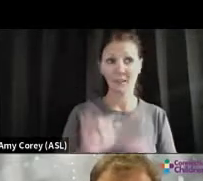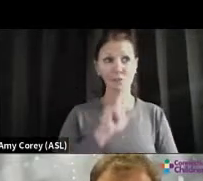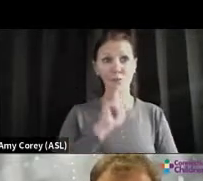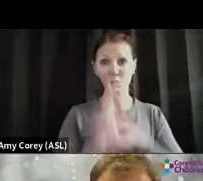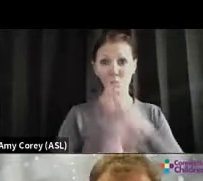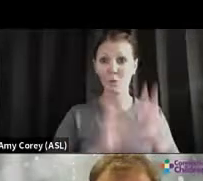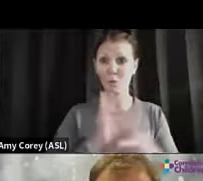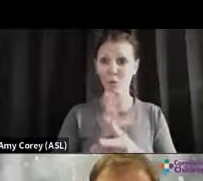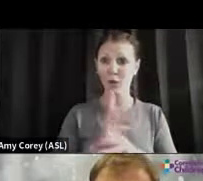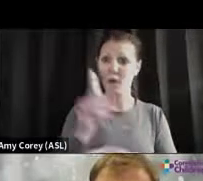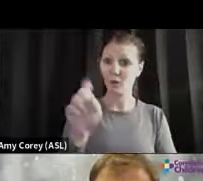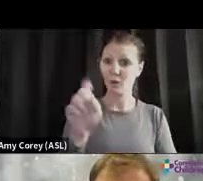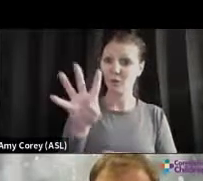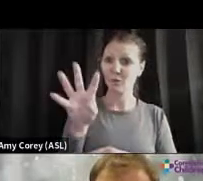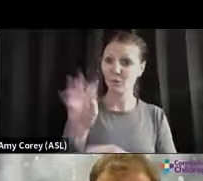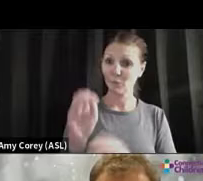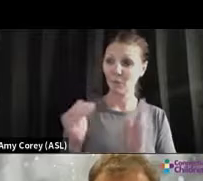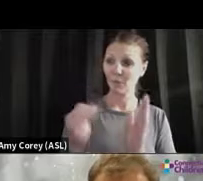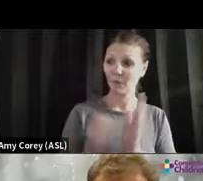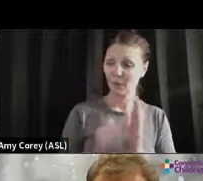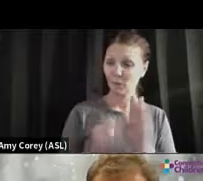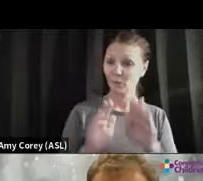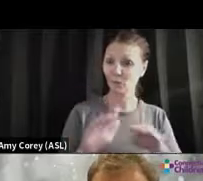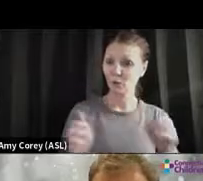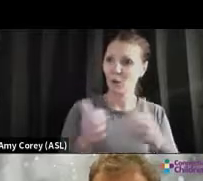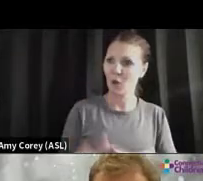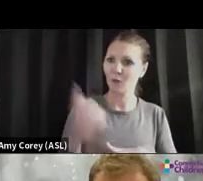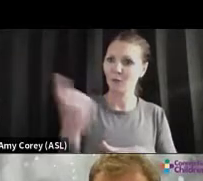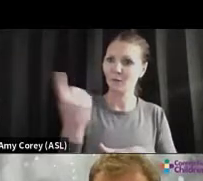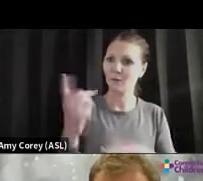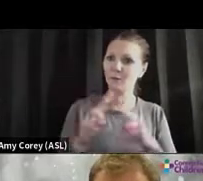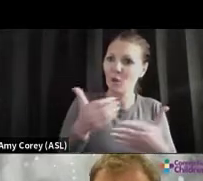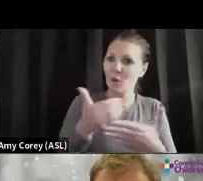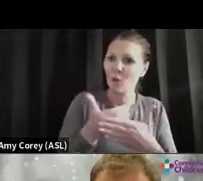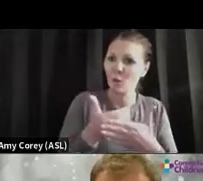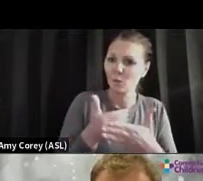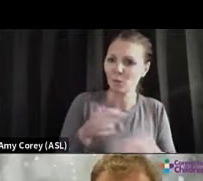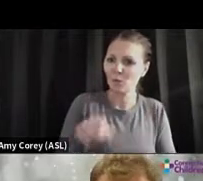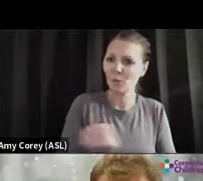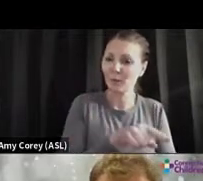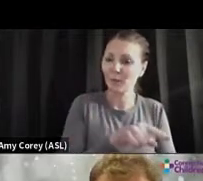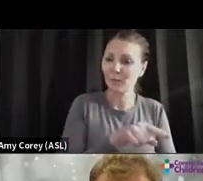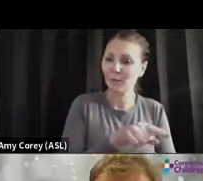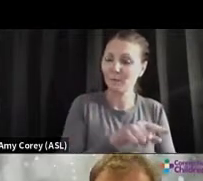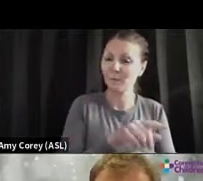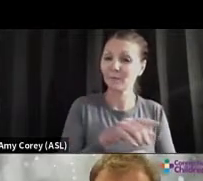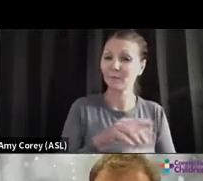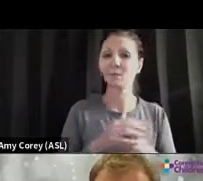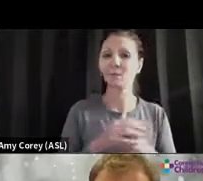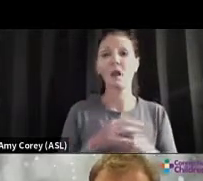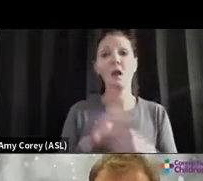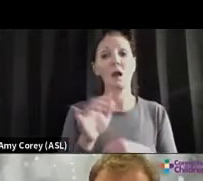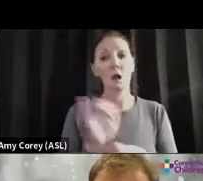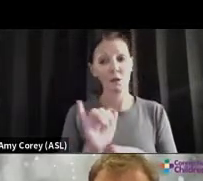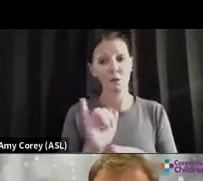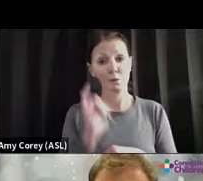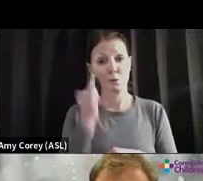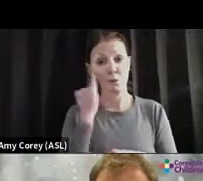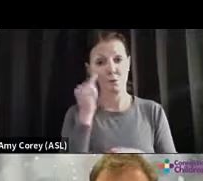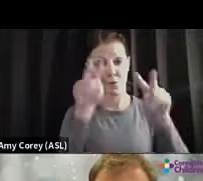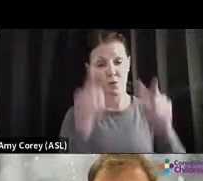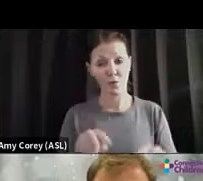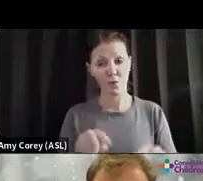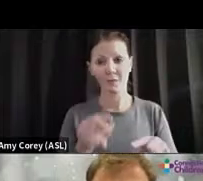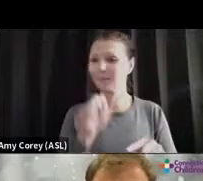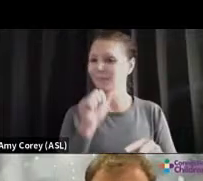very important to them. And the reality is too, when we look at that data, it's not the same for everyone. If we